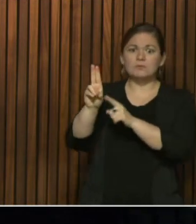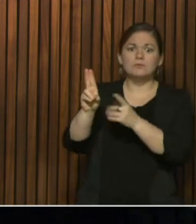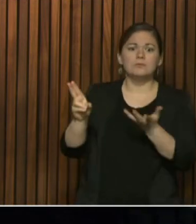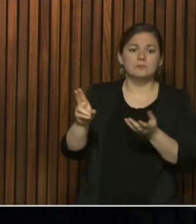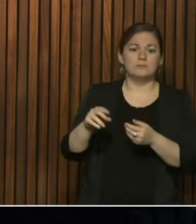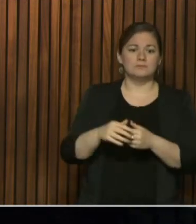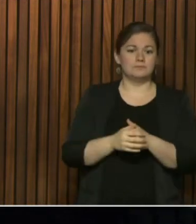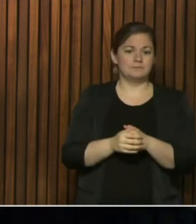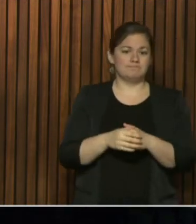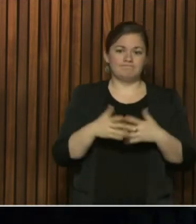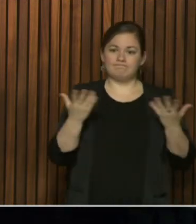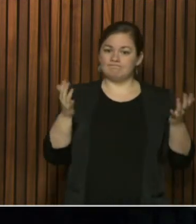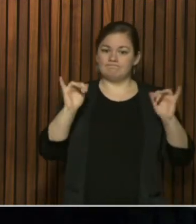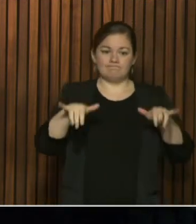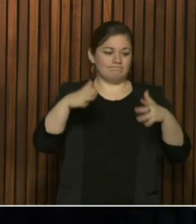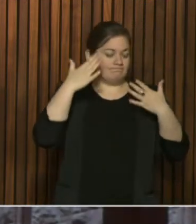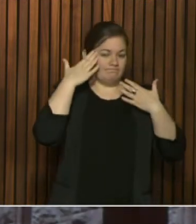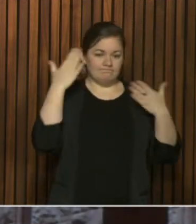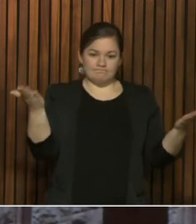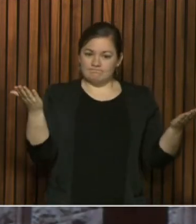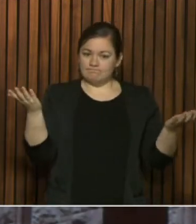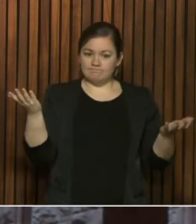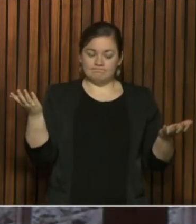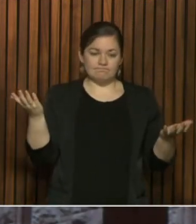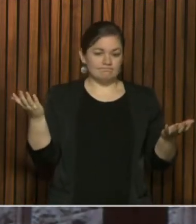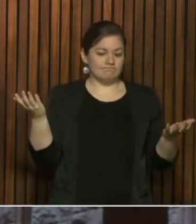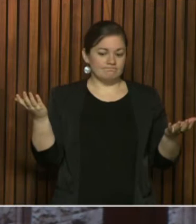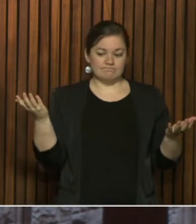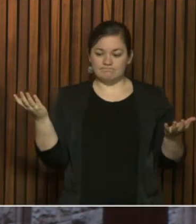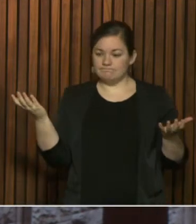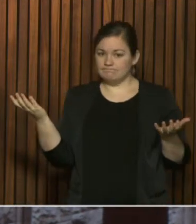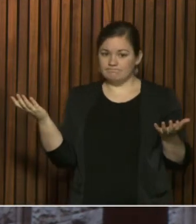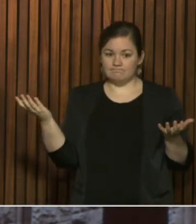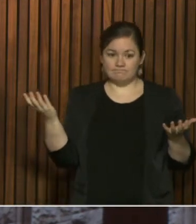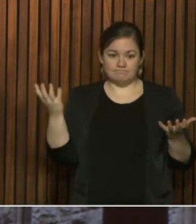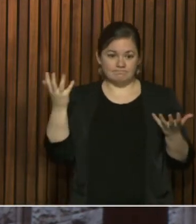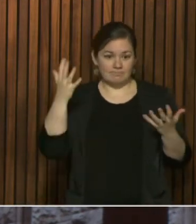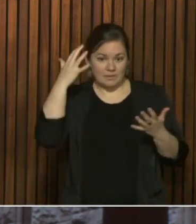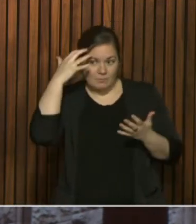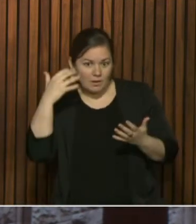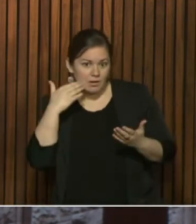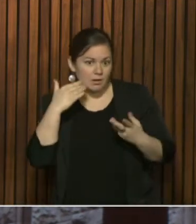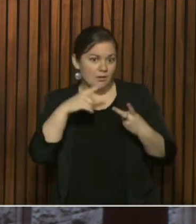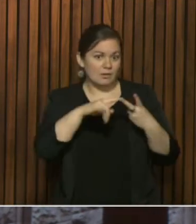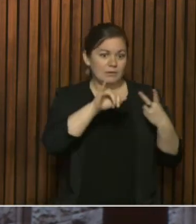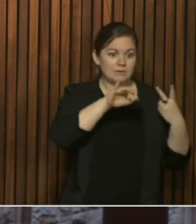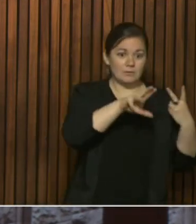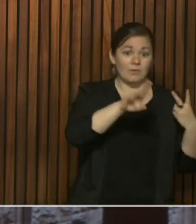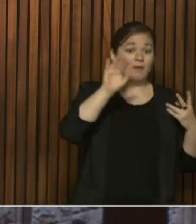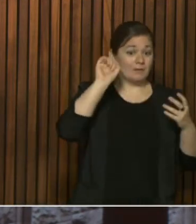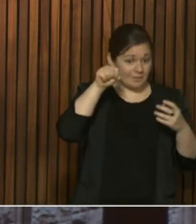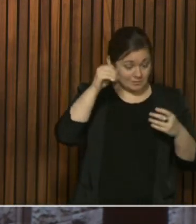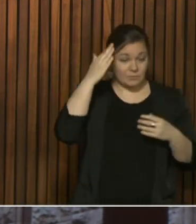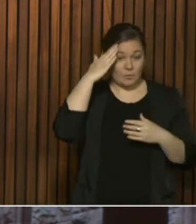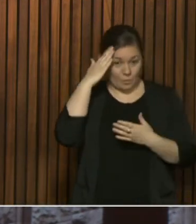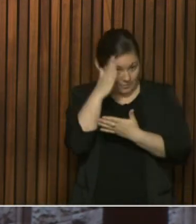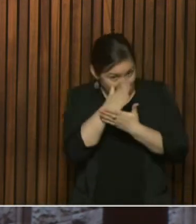don't get, and, I mean, I know of ones different, ones that were hospitalized for a while and discharged